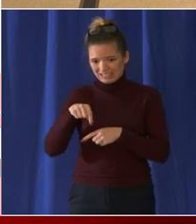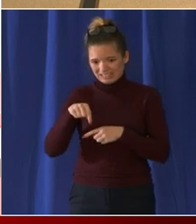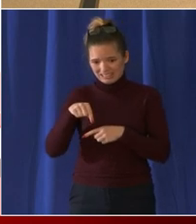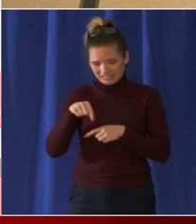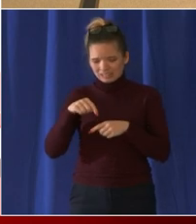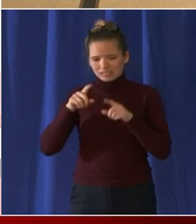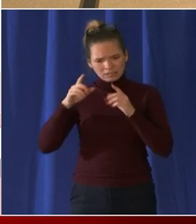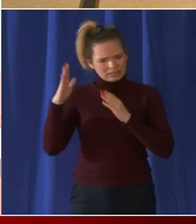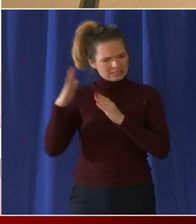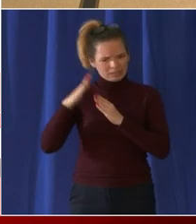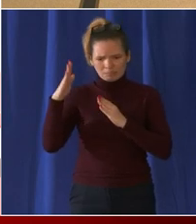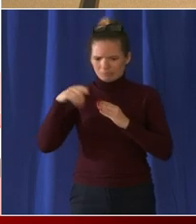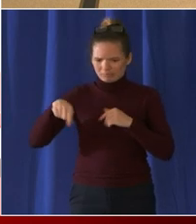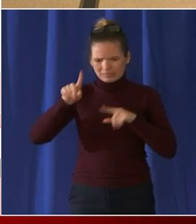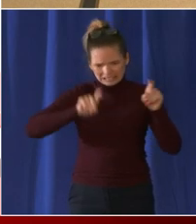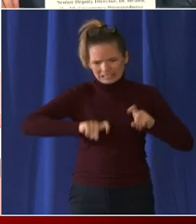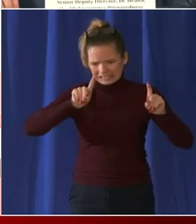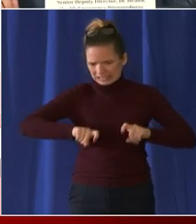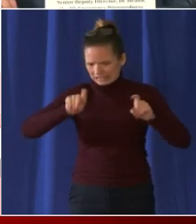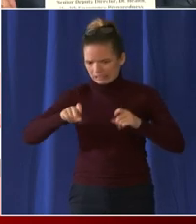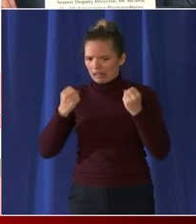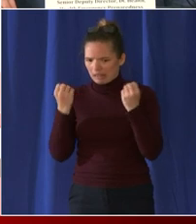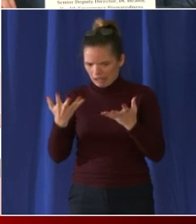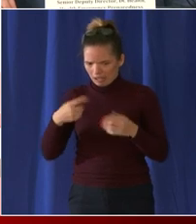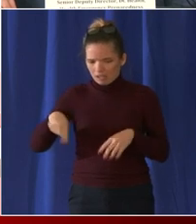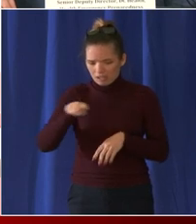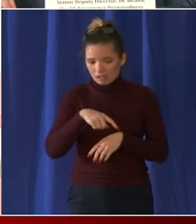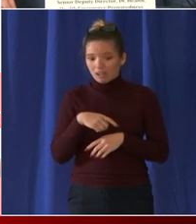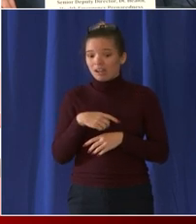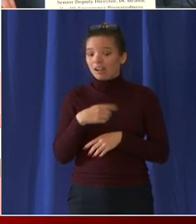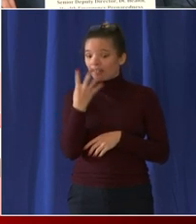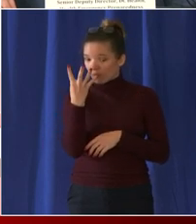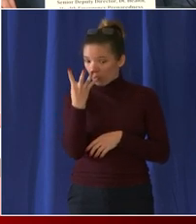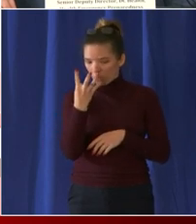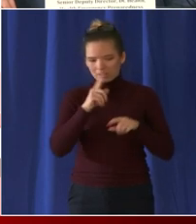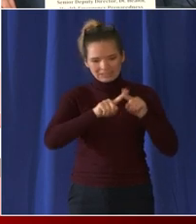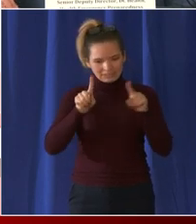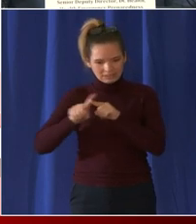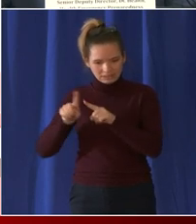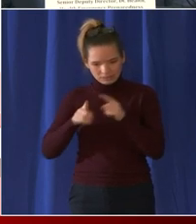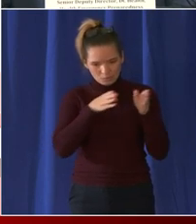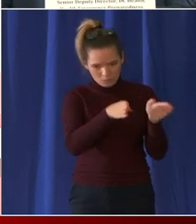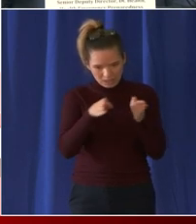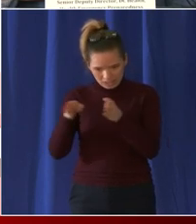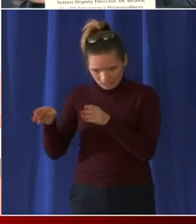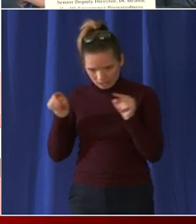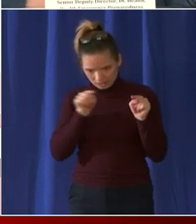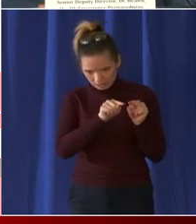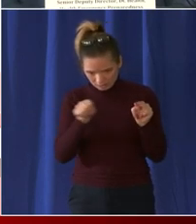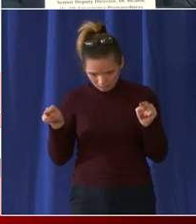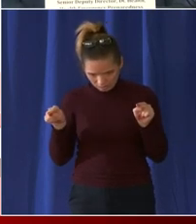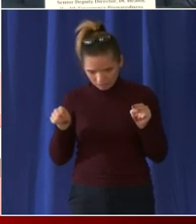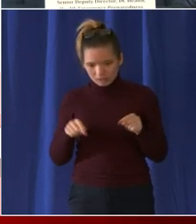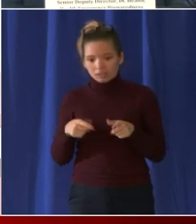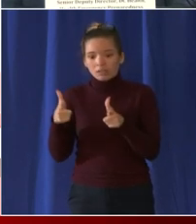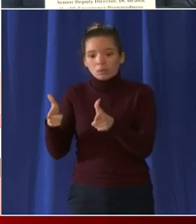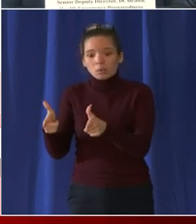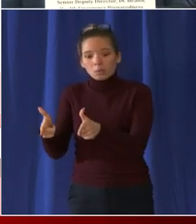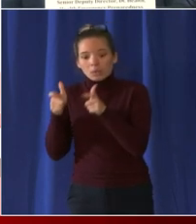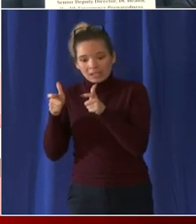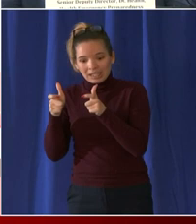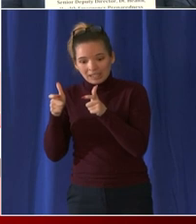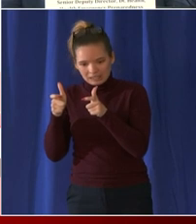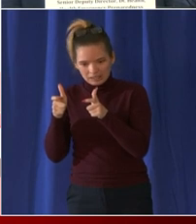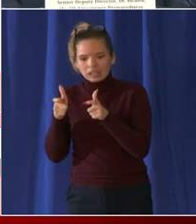taking advantage of that we've got four ways to get tested here in DC and that's through our rapid distribution program at